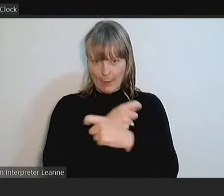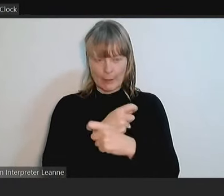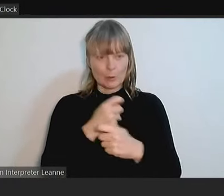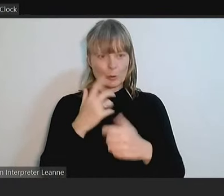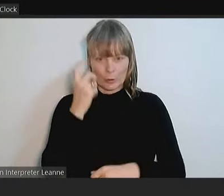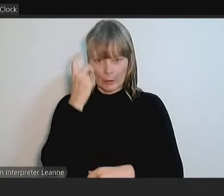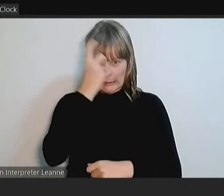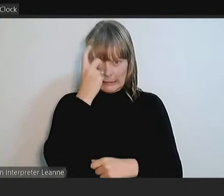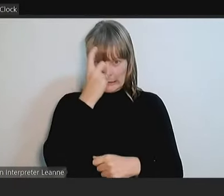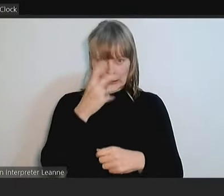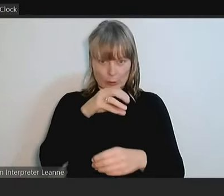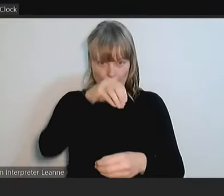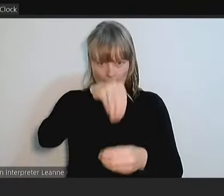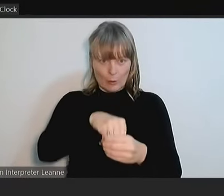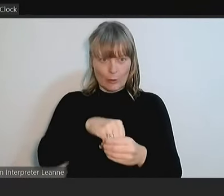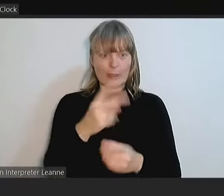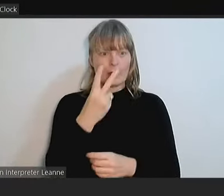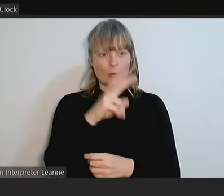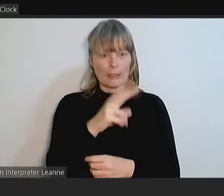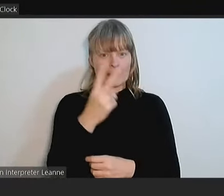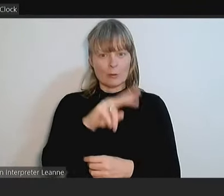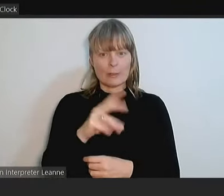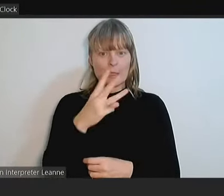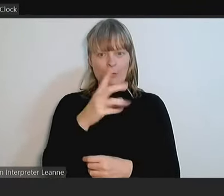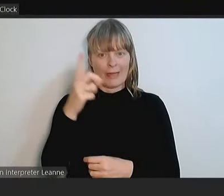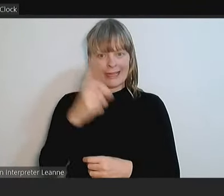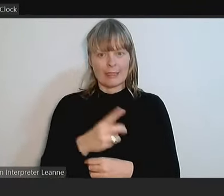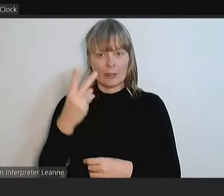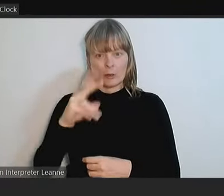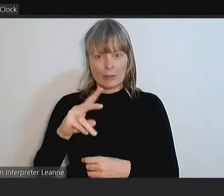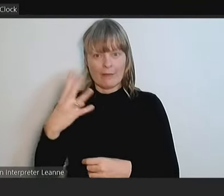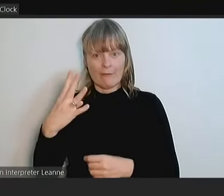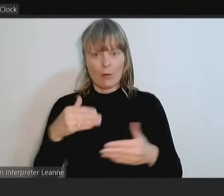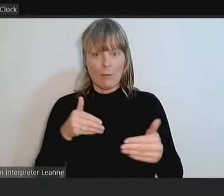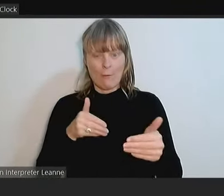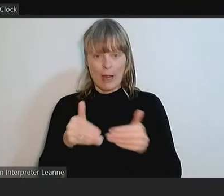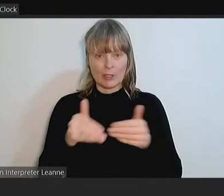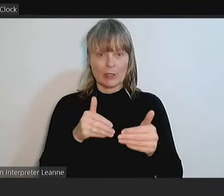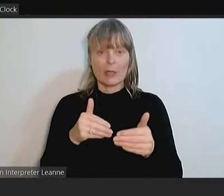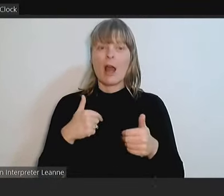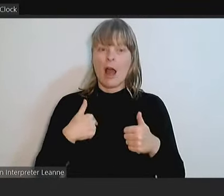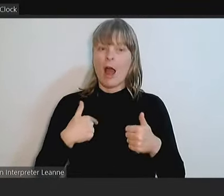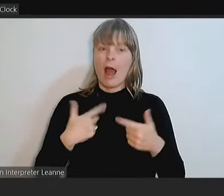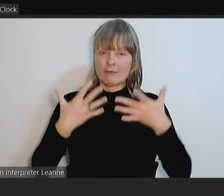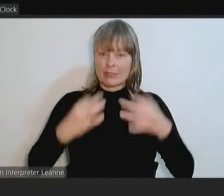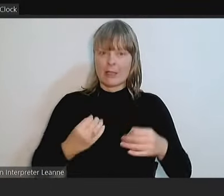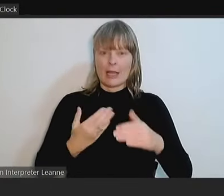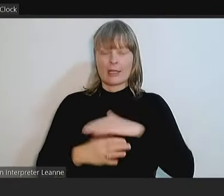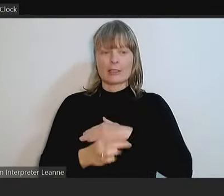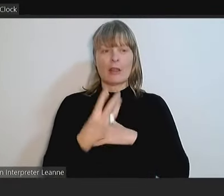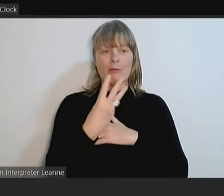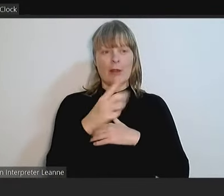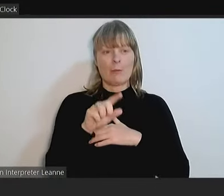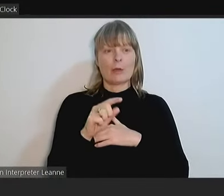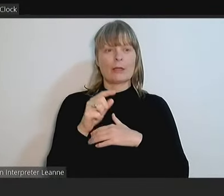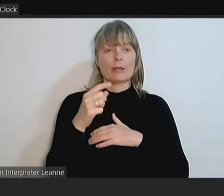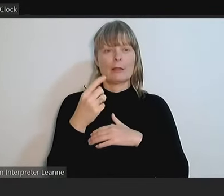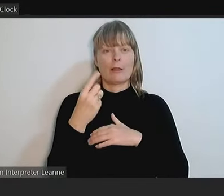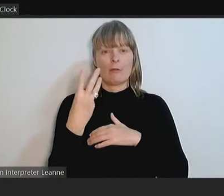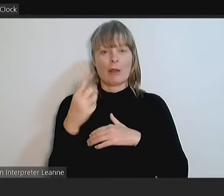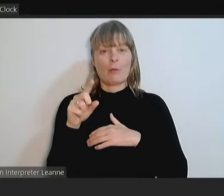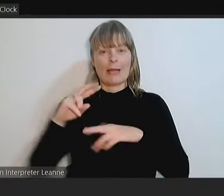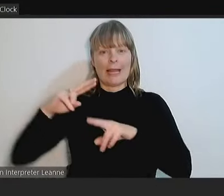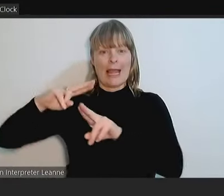-24 budget, I have determined under the R3.31F of the Governance Rules that the motion to